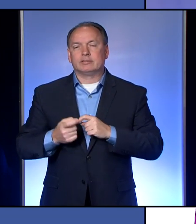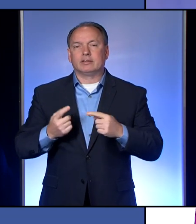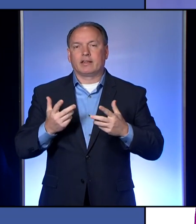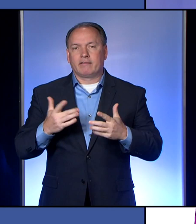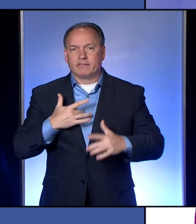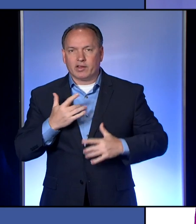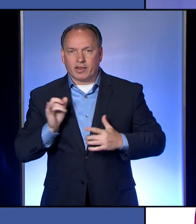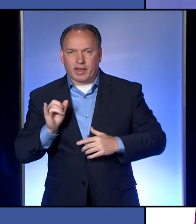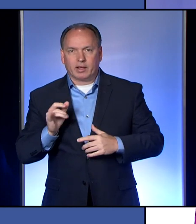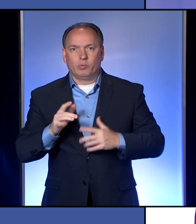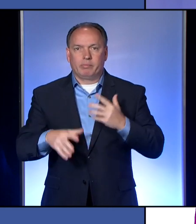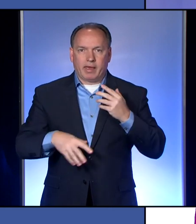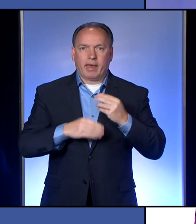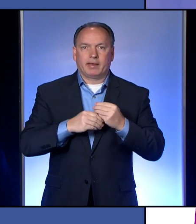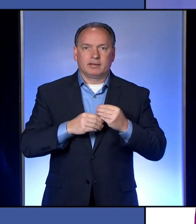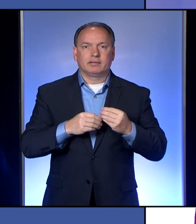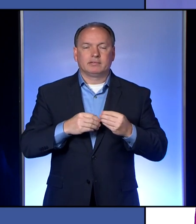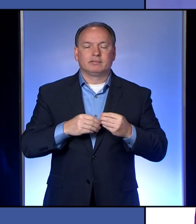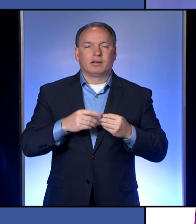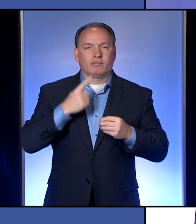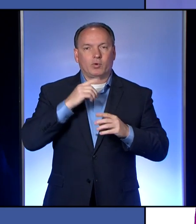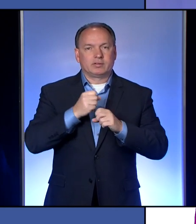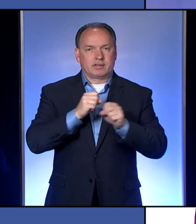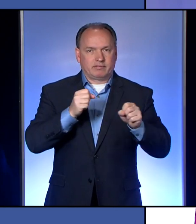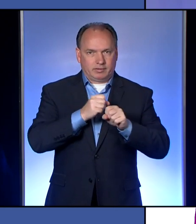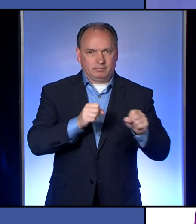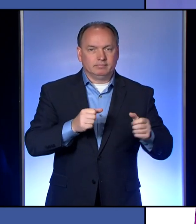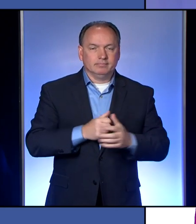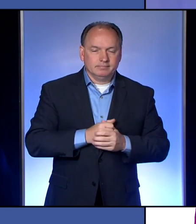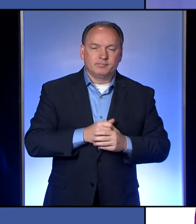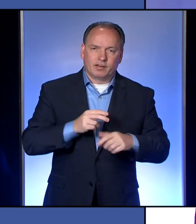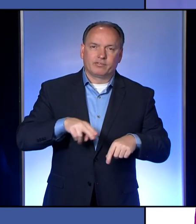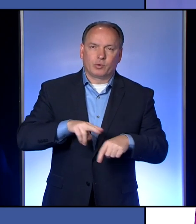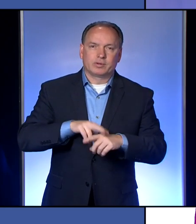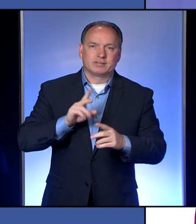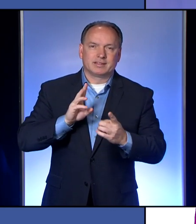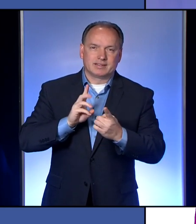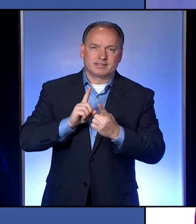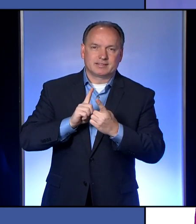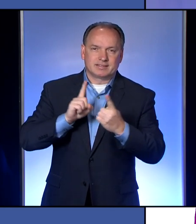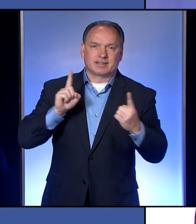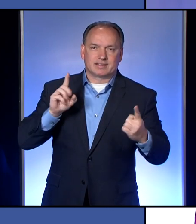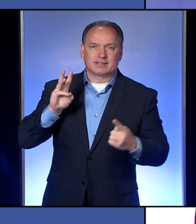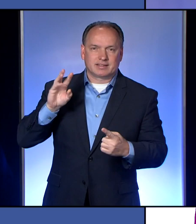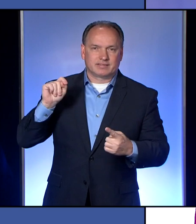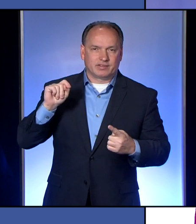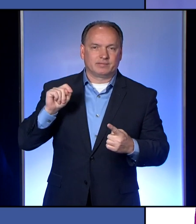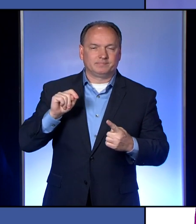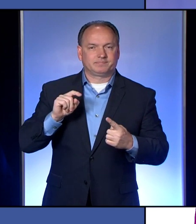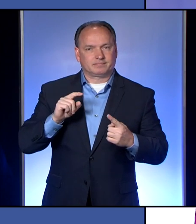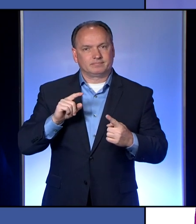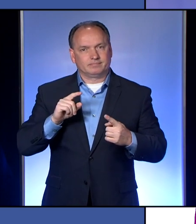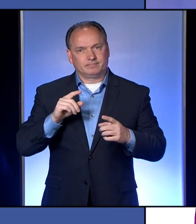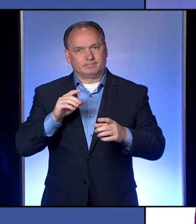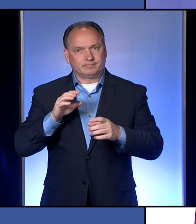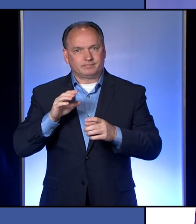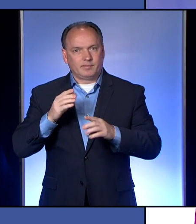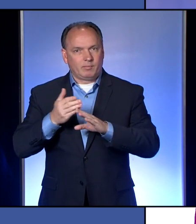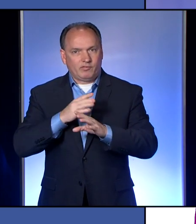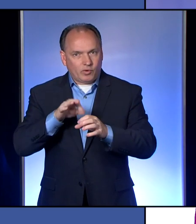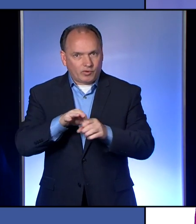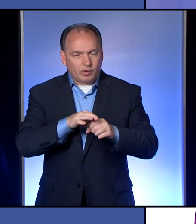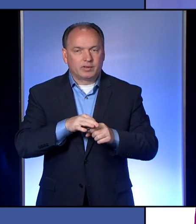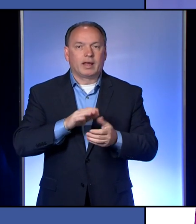would be added in terms of the safety. Of course, the six foot distancing as people come in to vote, the cleaning of the pens